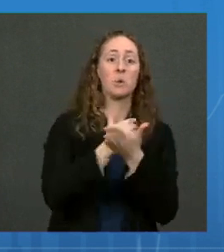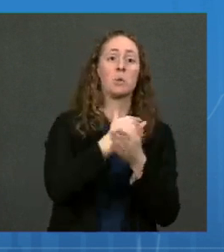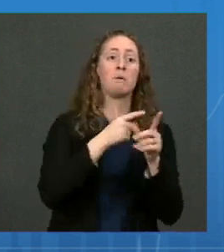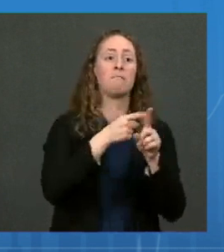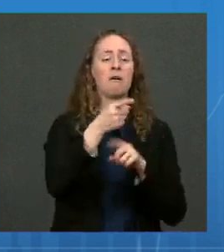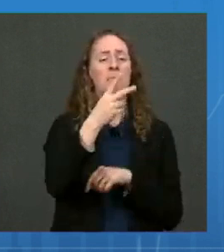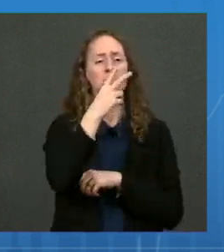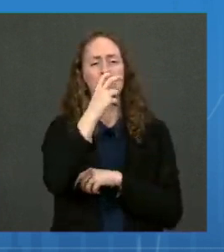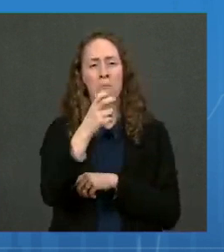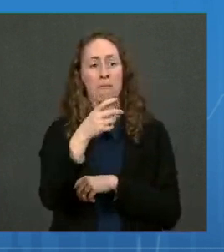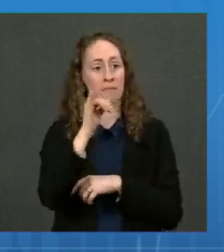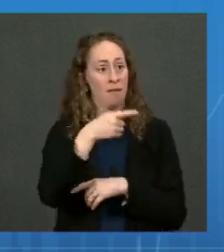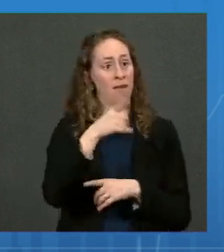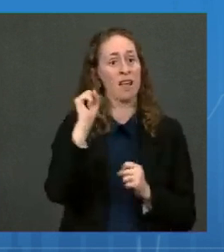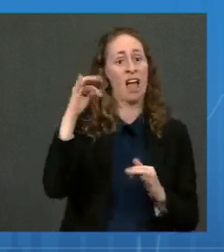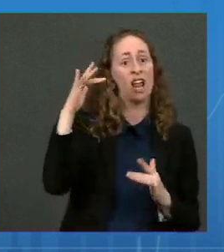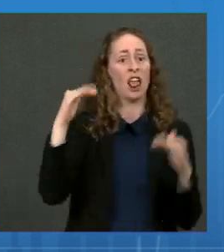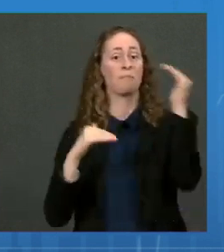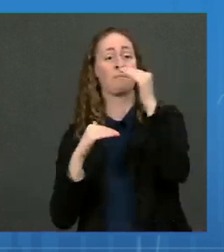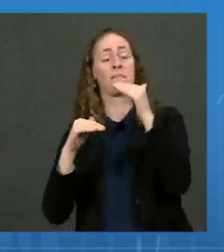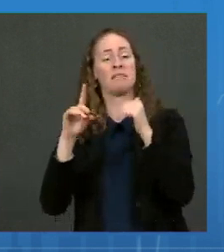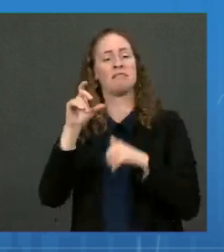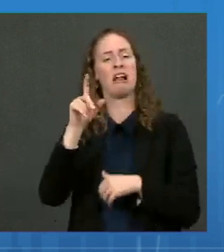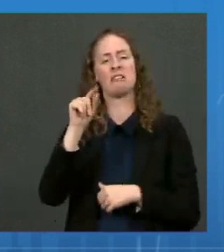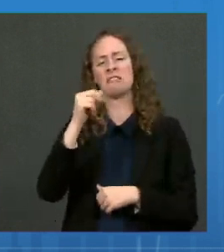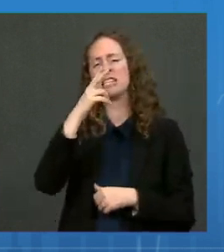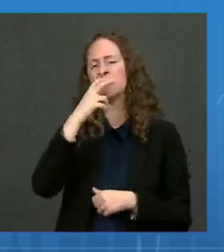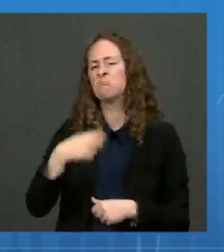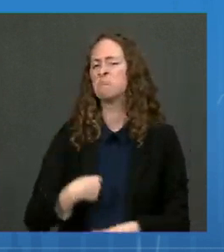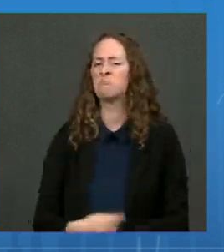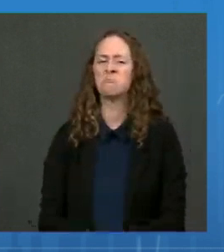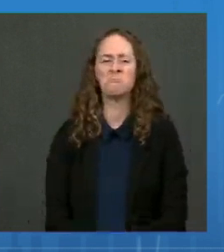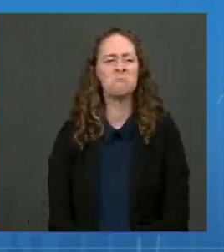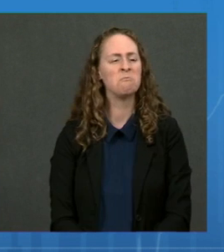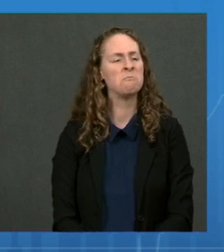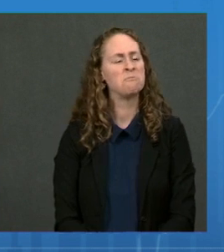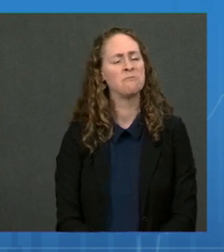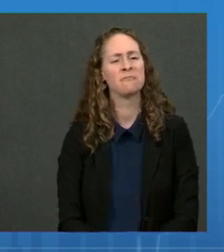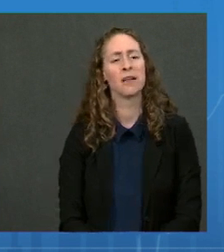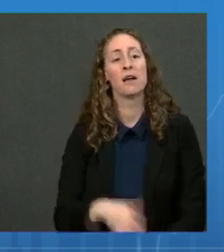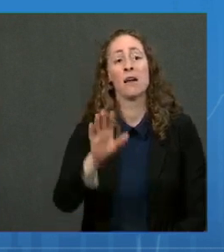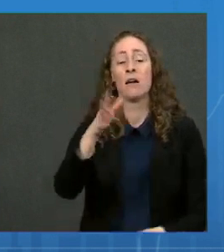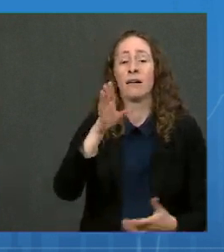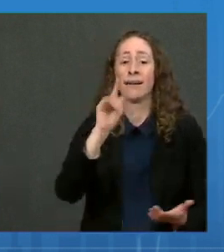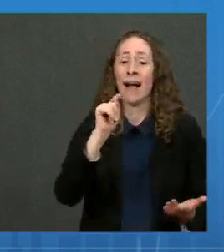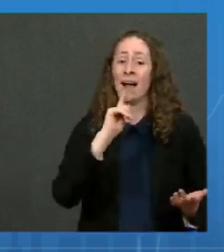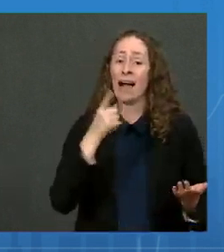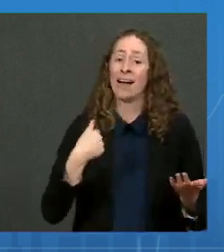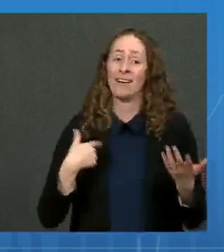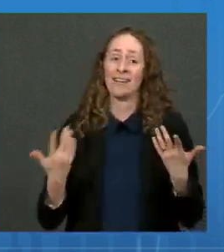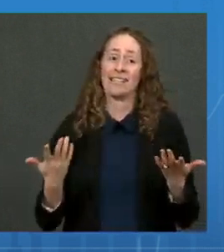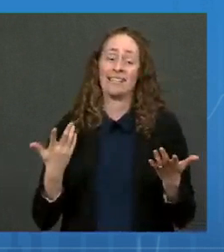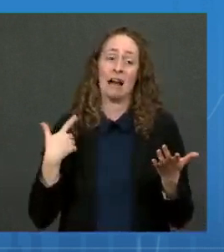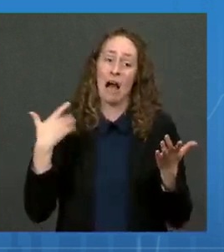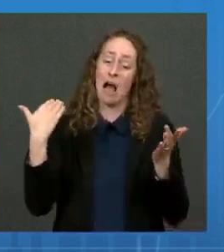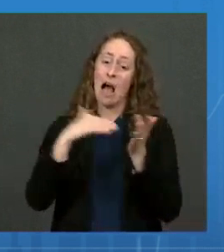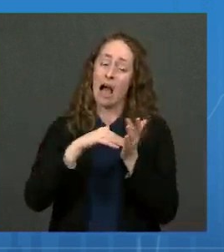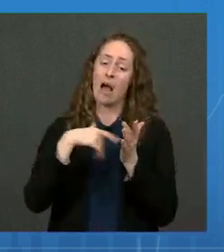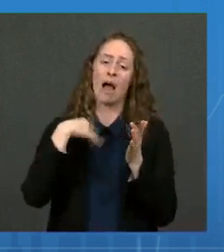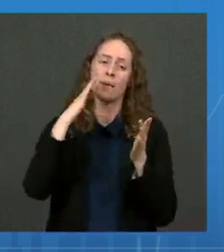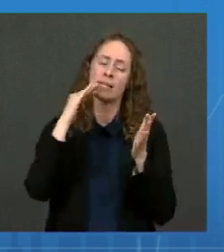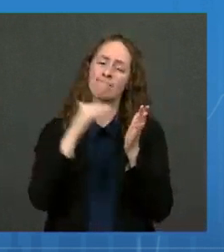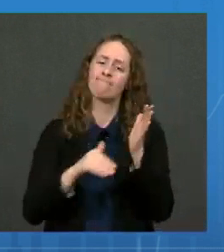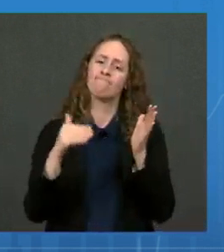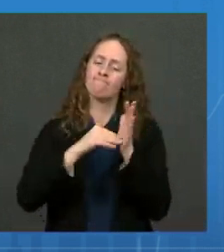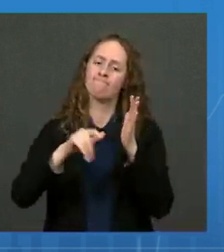outstrip the capability of Delta. However, as we've always said, and I'll repeat it again for clarity,